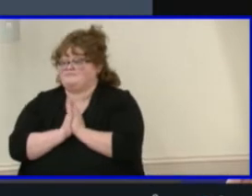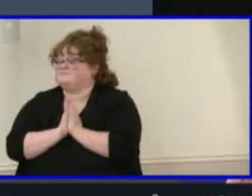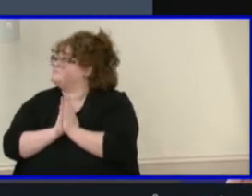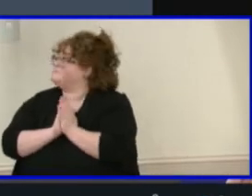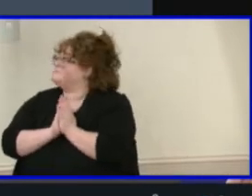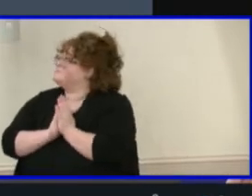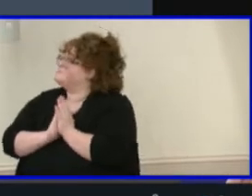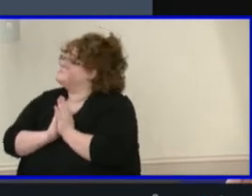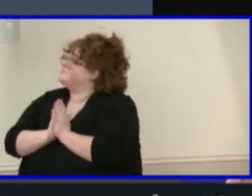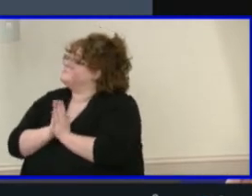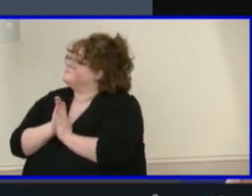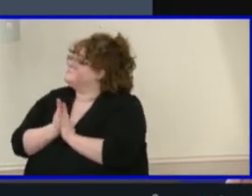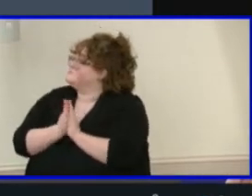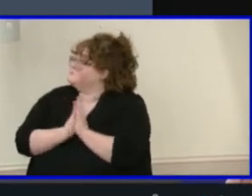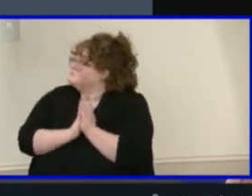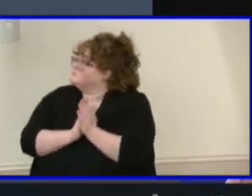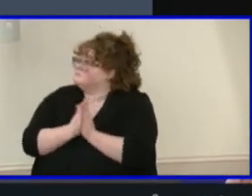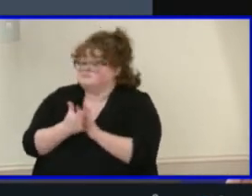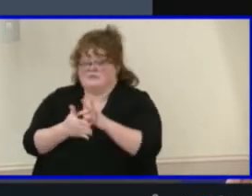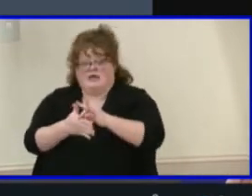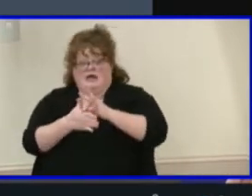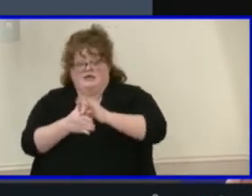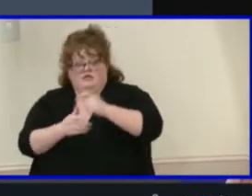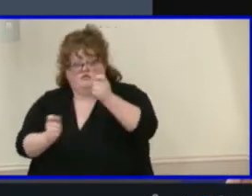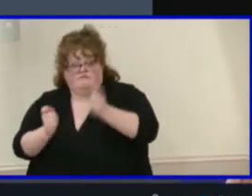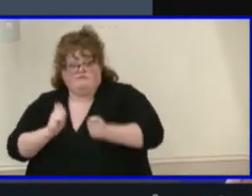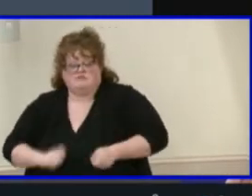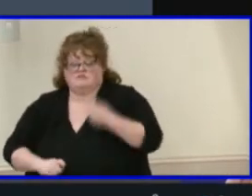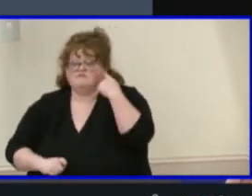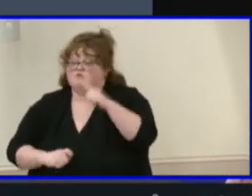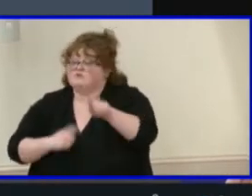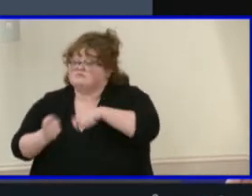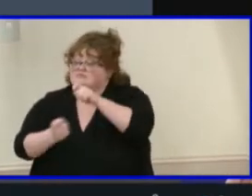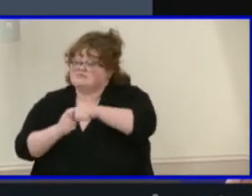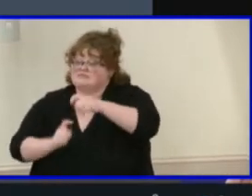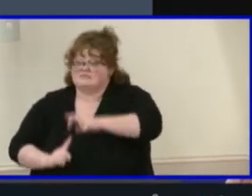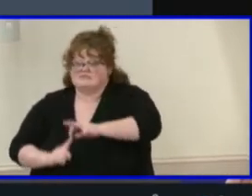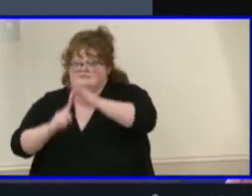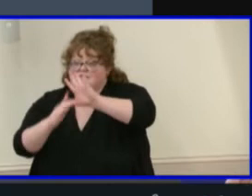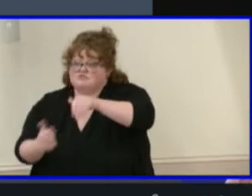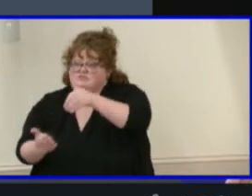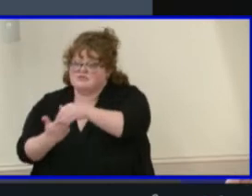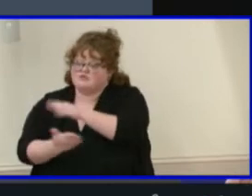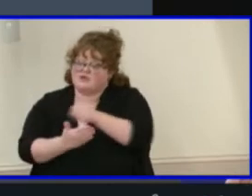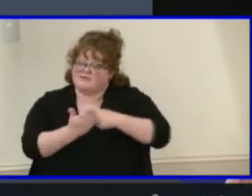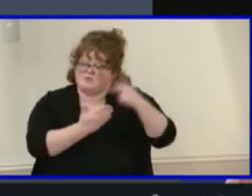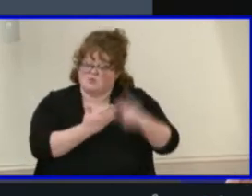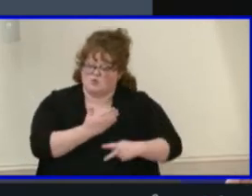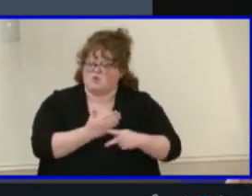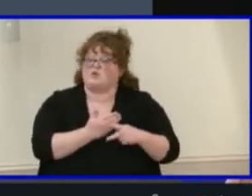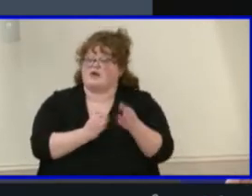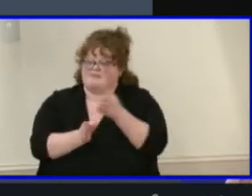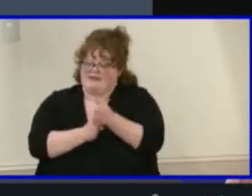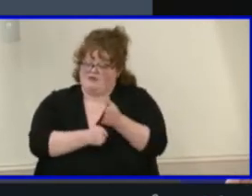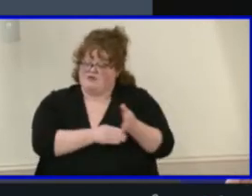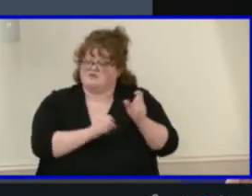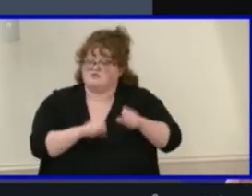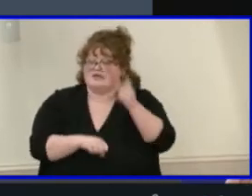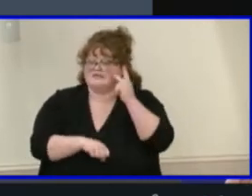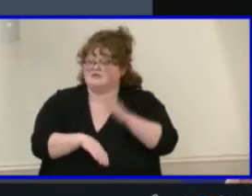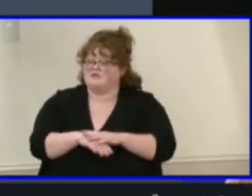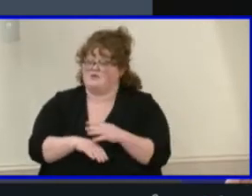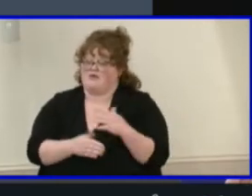Content revisions were also made to a number of specialty center and program areas, and these begin on page 16 of the executive summary.